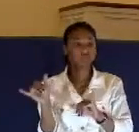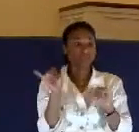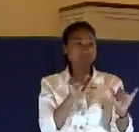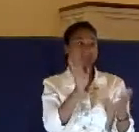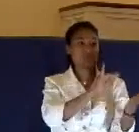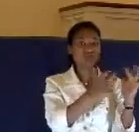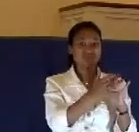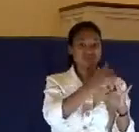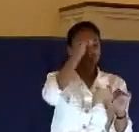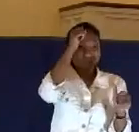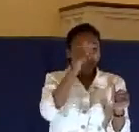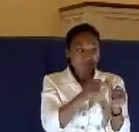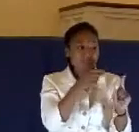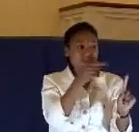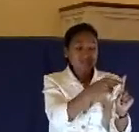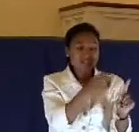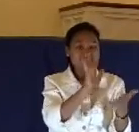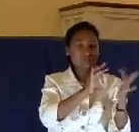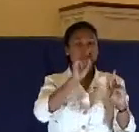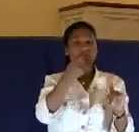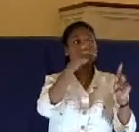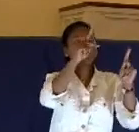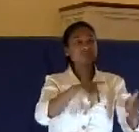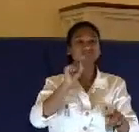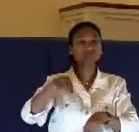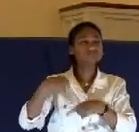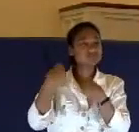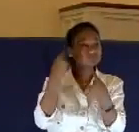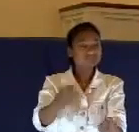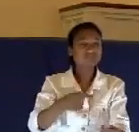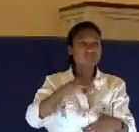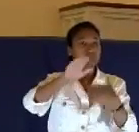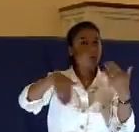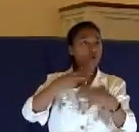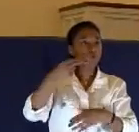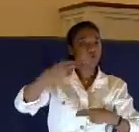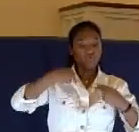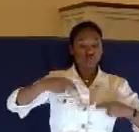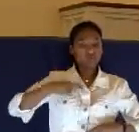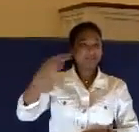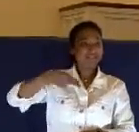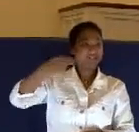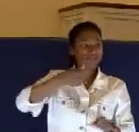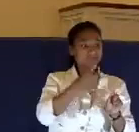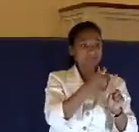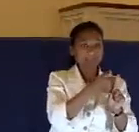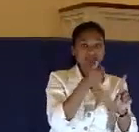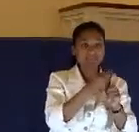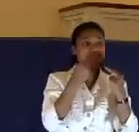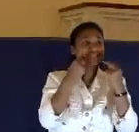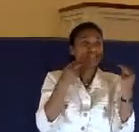Because, again, he was the only person in human history that was sinless. And he was absolutely